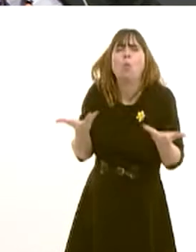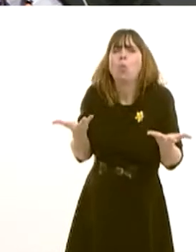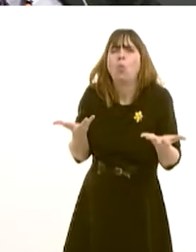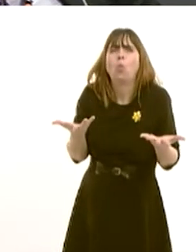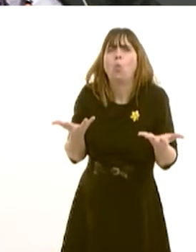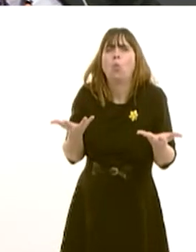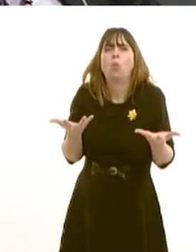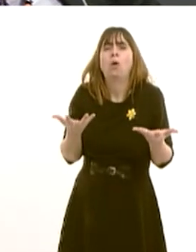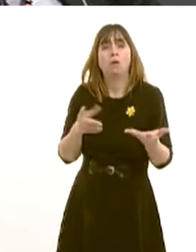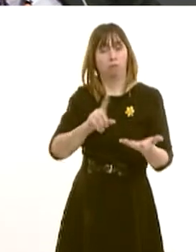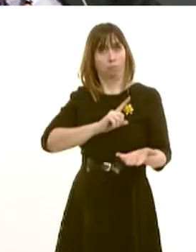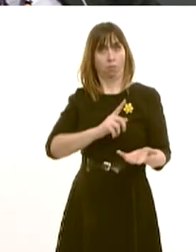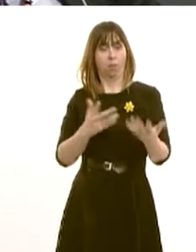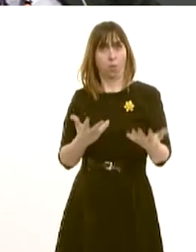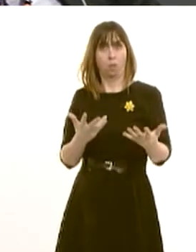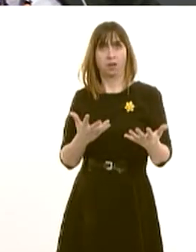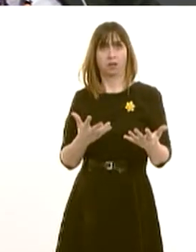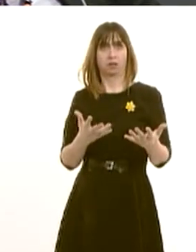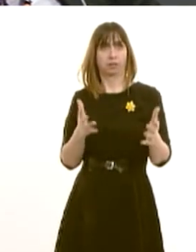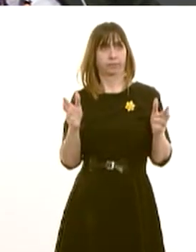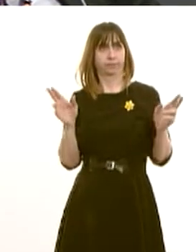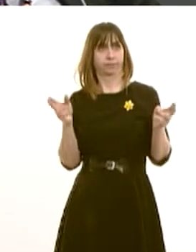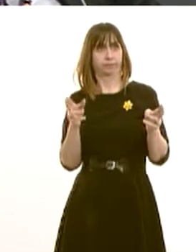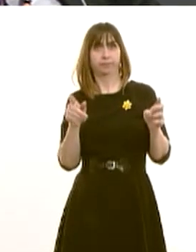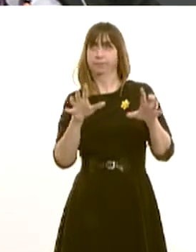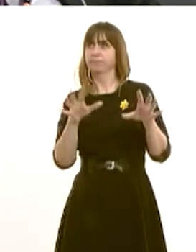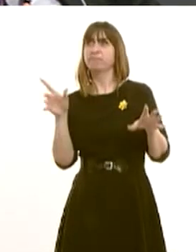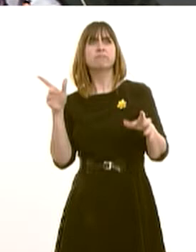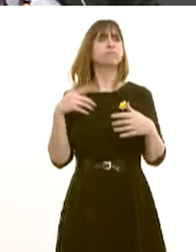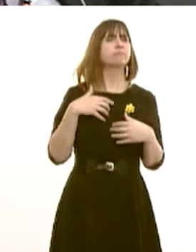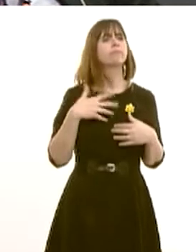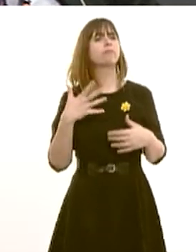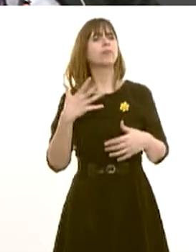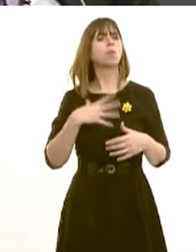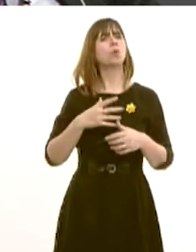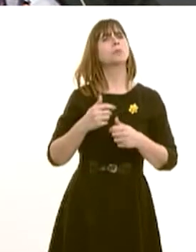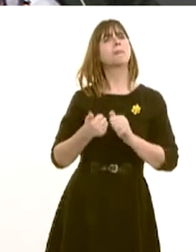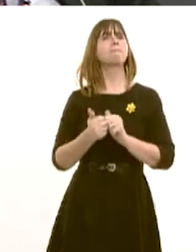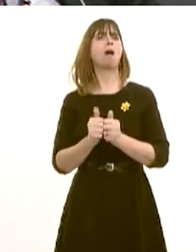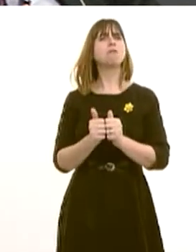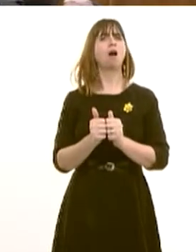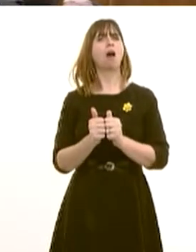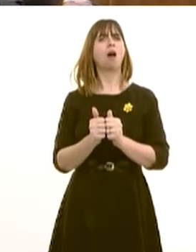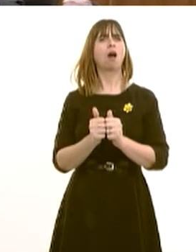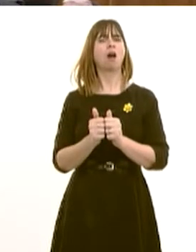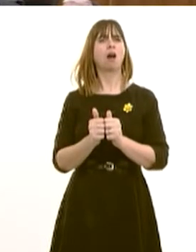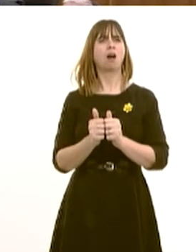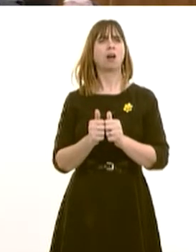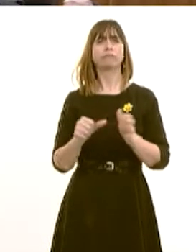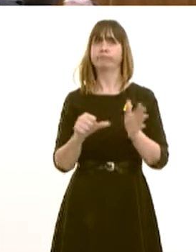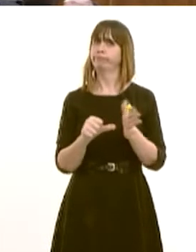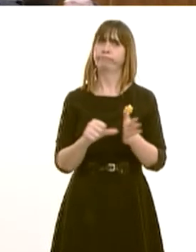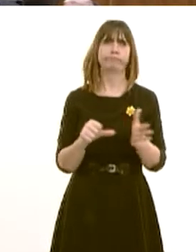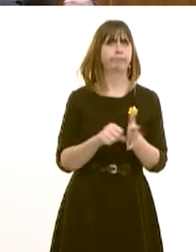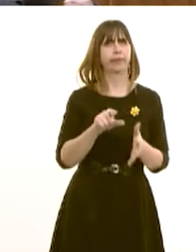there isn't the kind of variety that is likely to attract those who would want to become partners, where it's even difficult to get employed GPs in